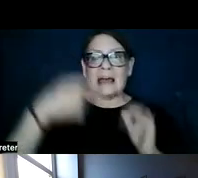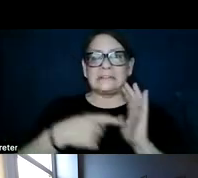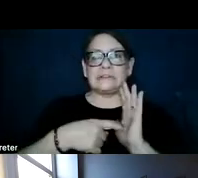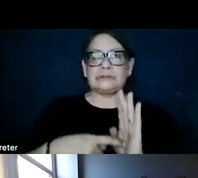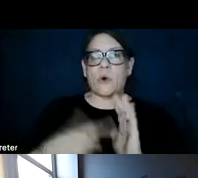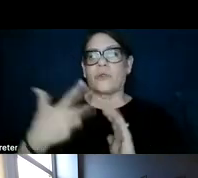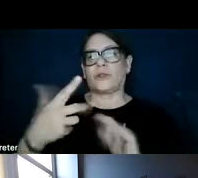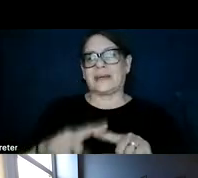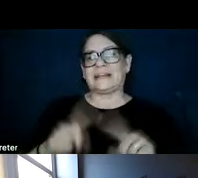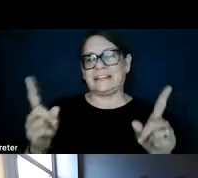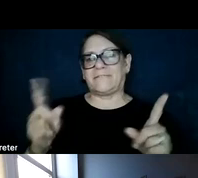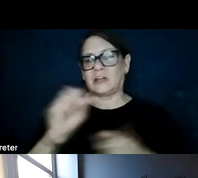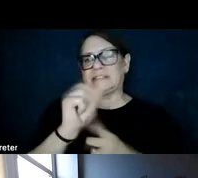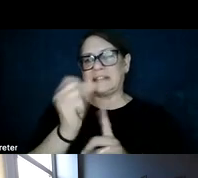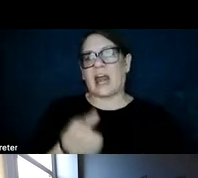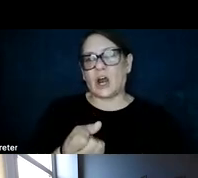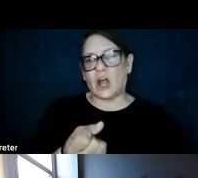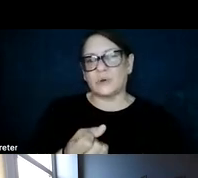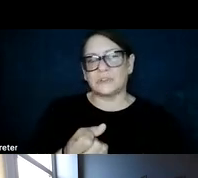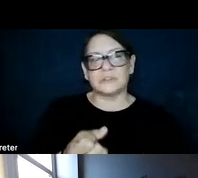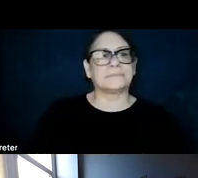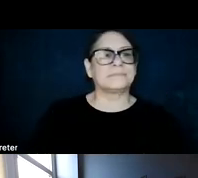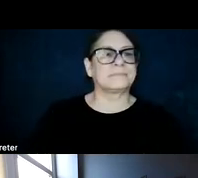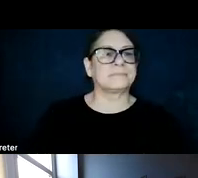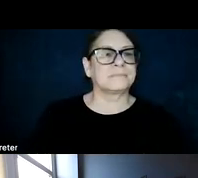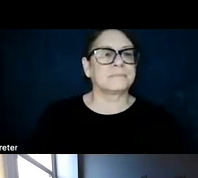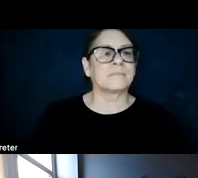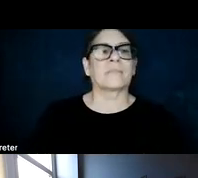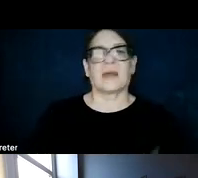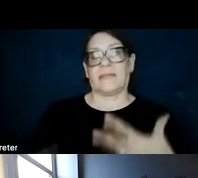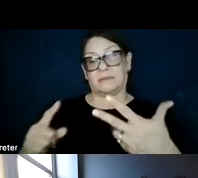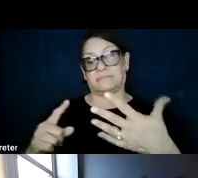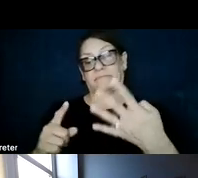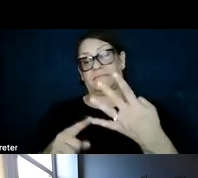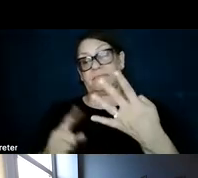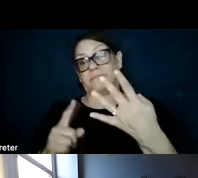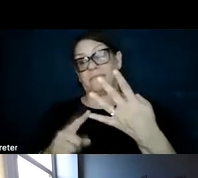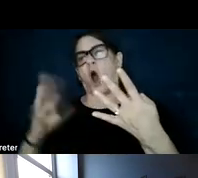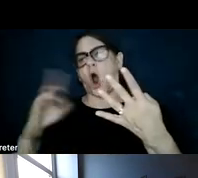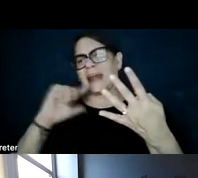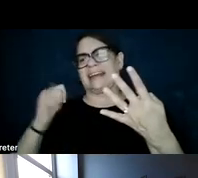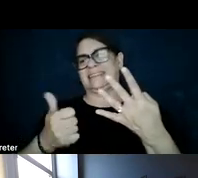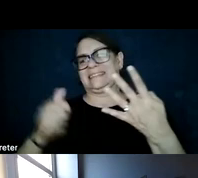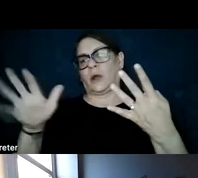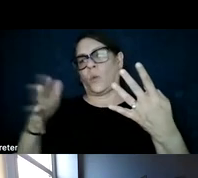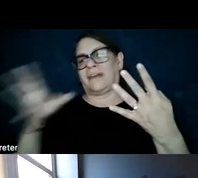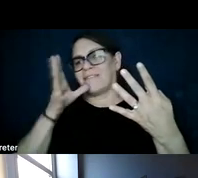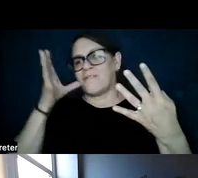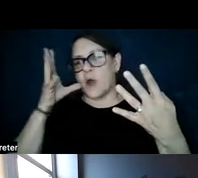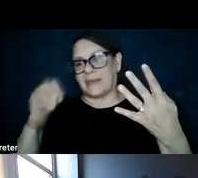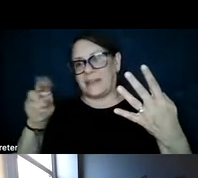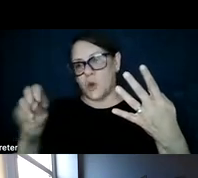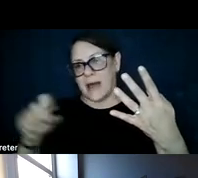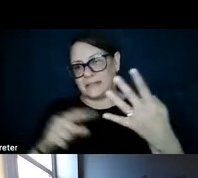the three different scenarios and contrast that to the existing wind farms in the U.S. So without